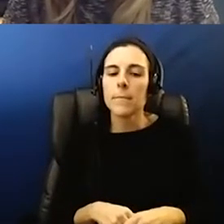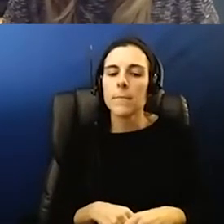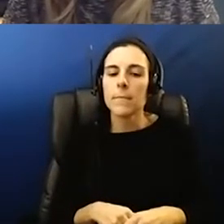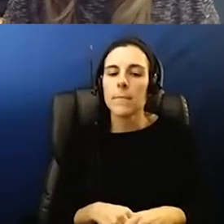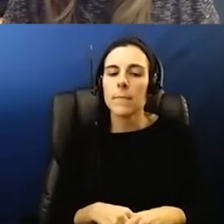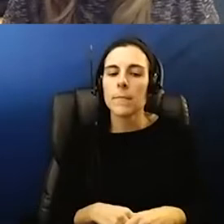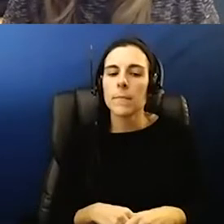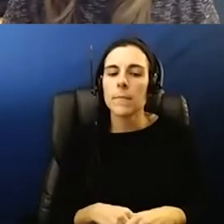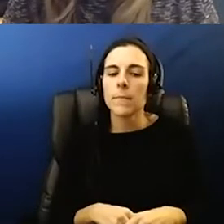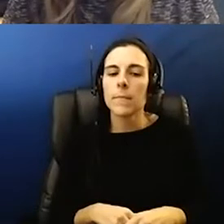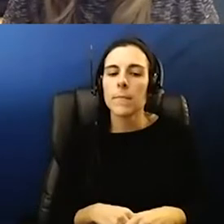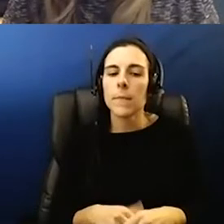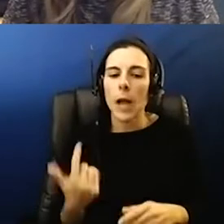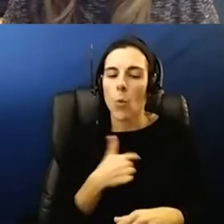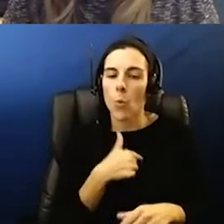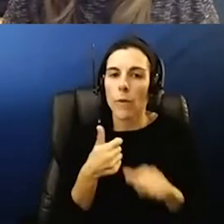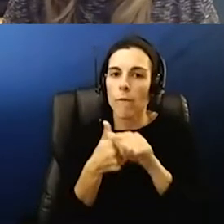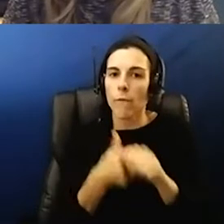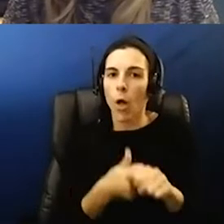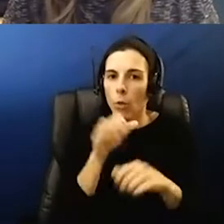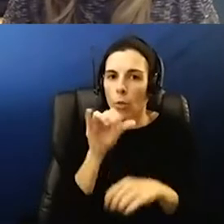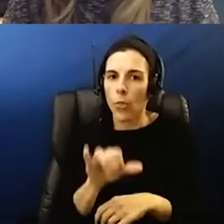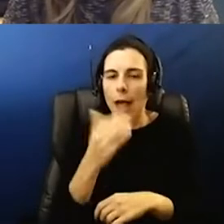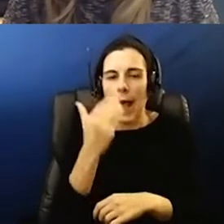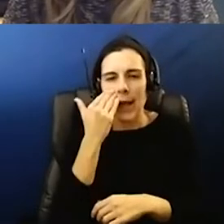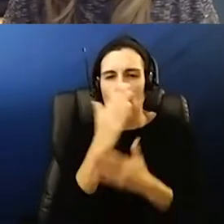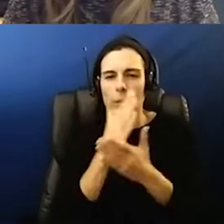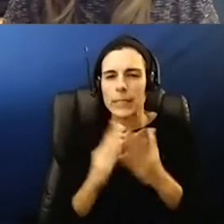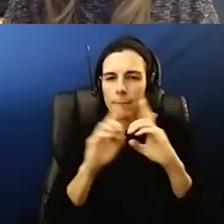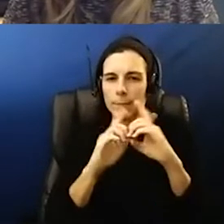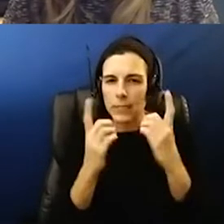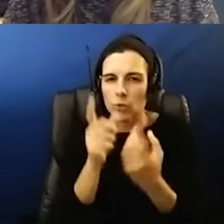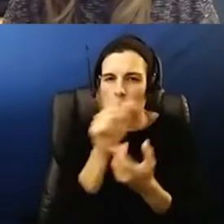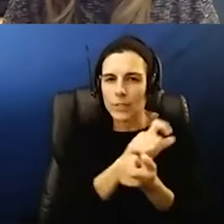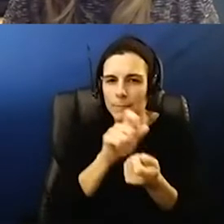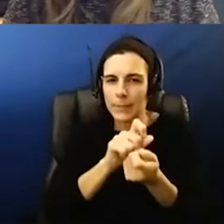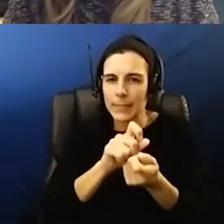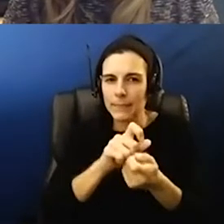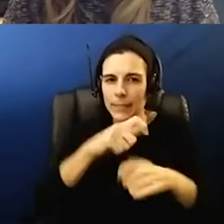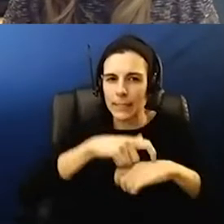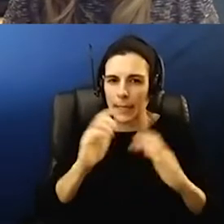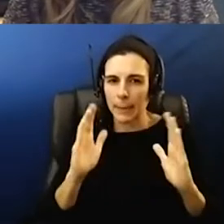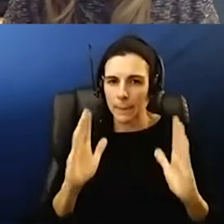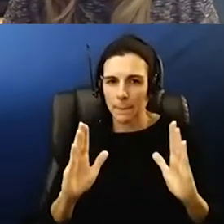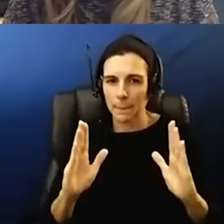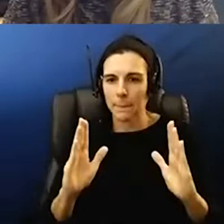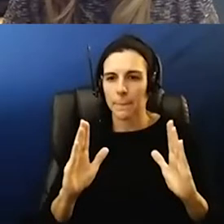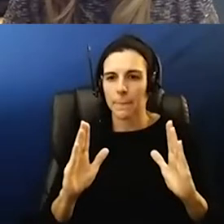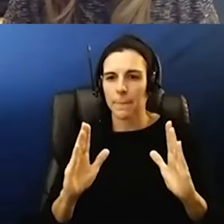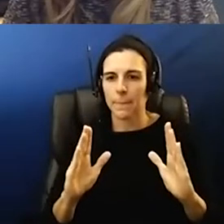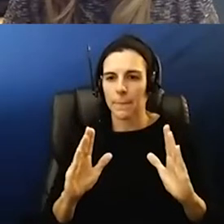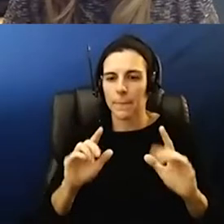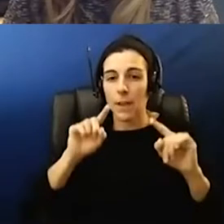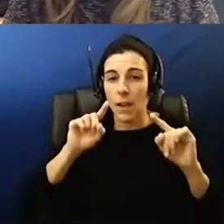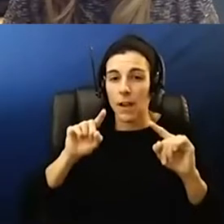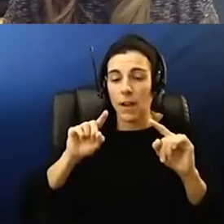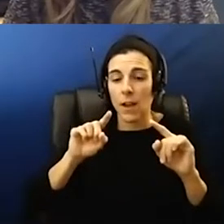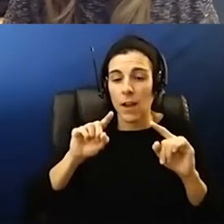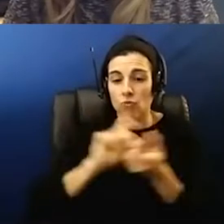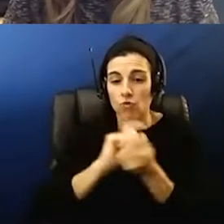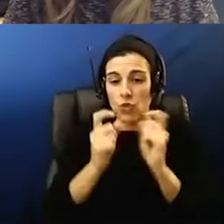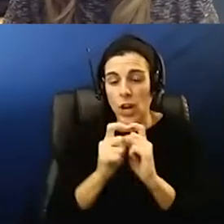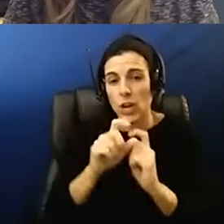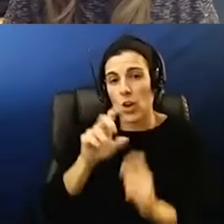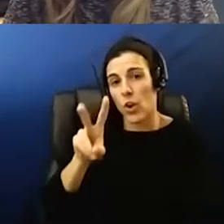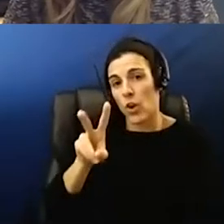mitigated that and and i know some districts uh at certain periods in time have have gone to varsity only you know we're